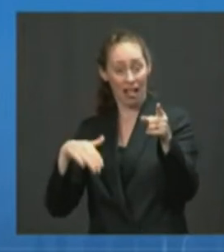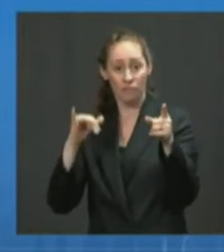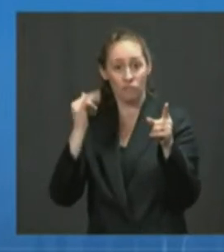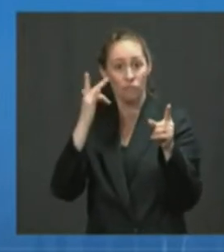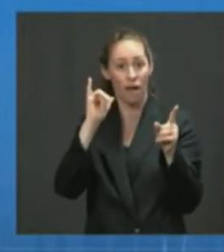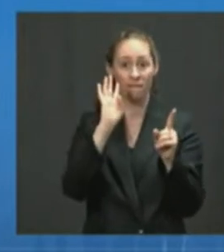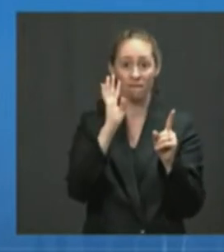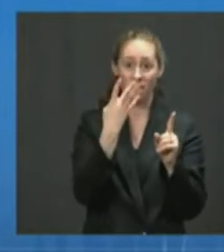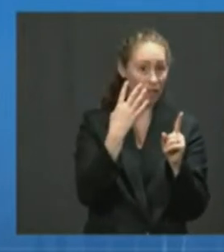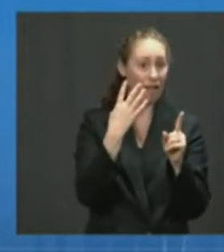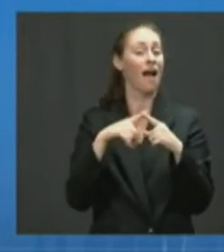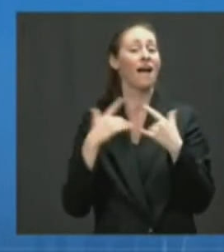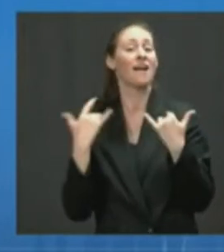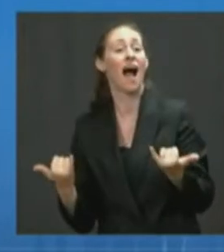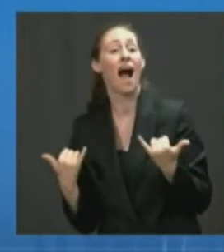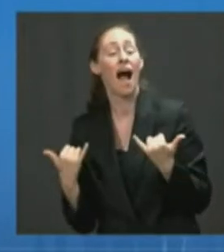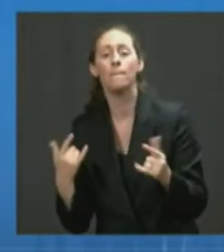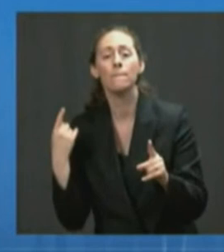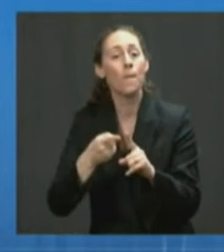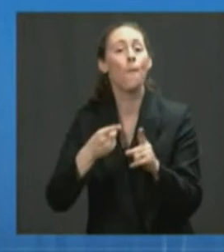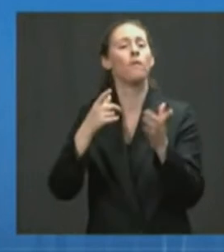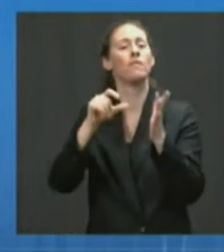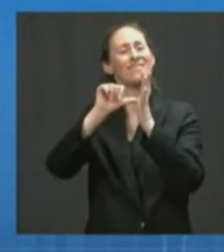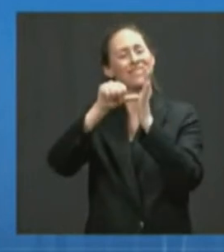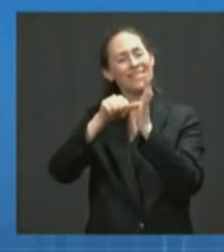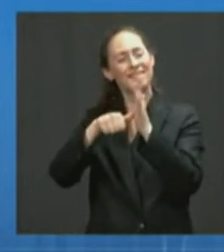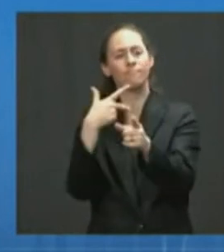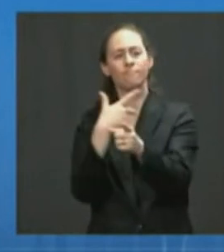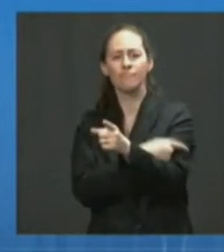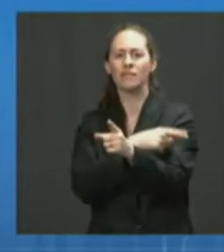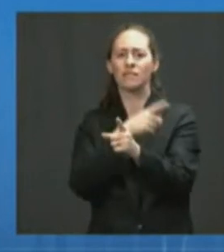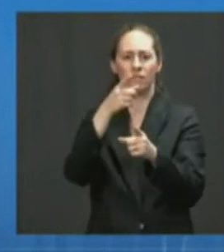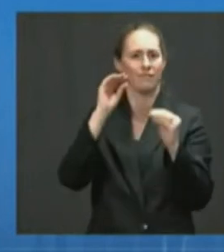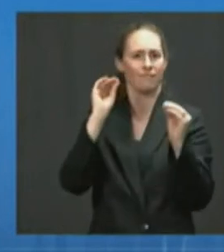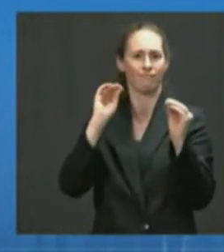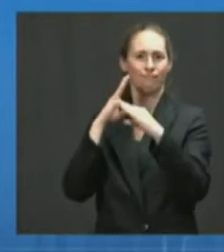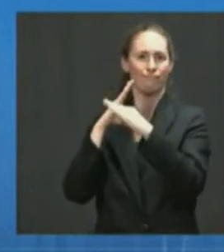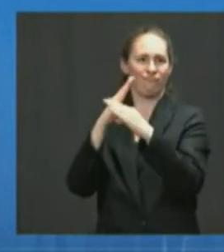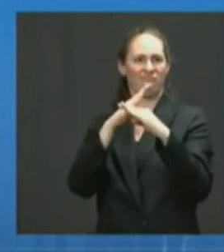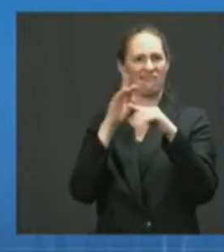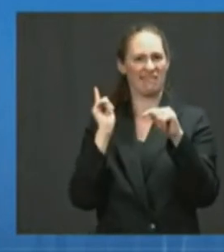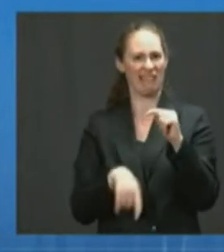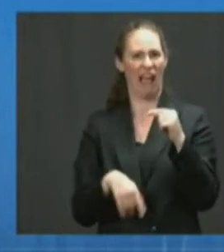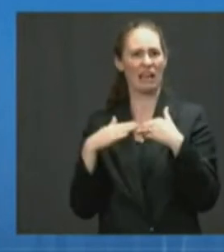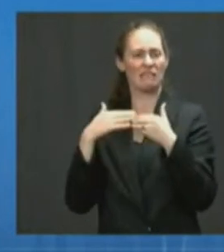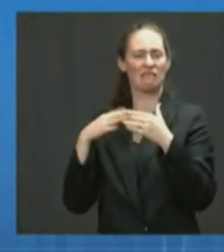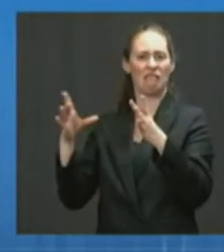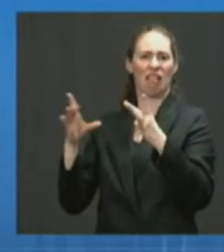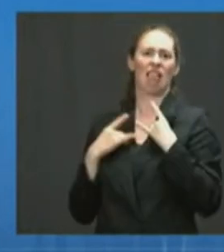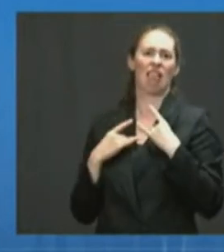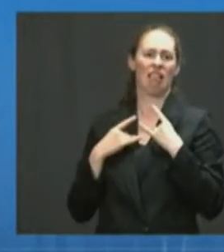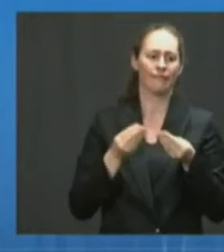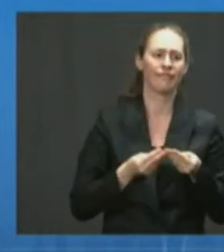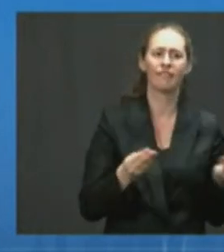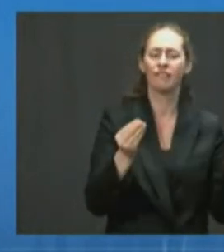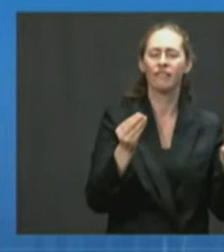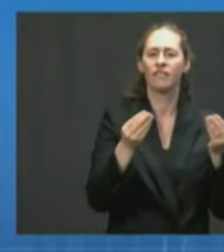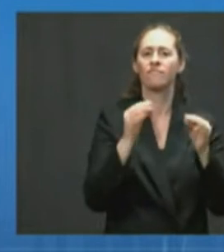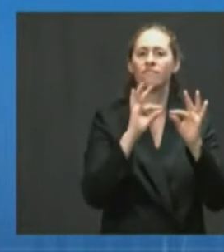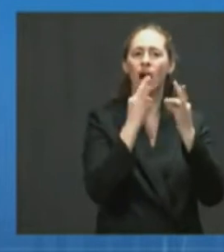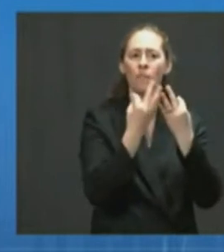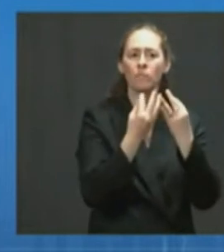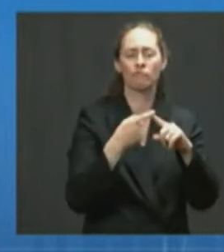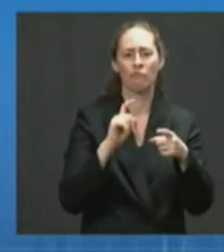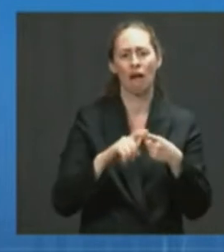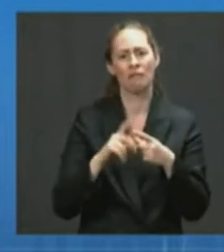get vaccinated or you do not have a high degree of protection for yourself or your friends and for your family and your community. So, you